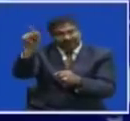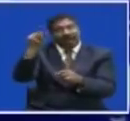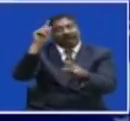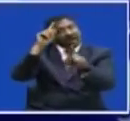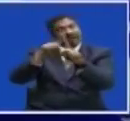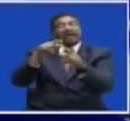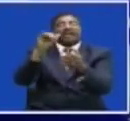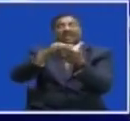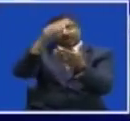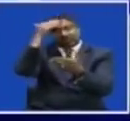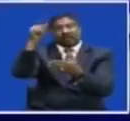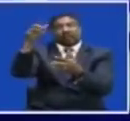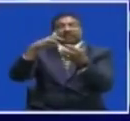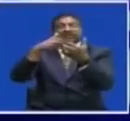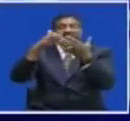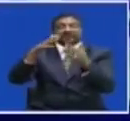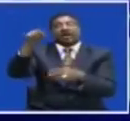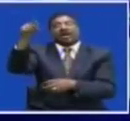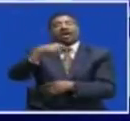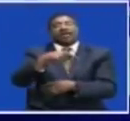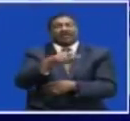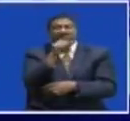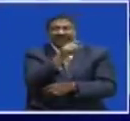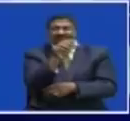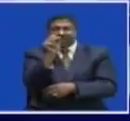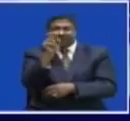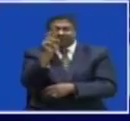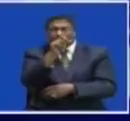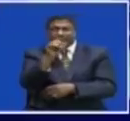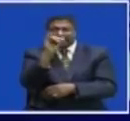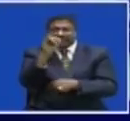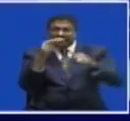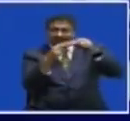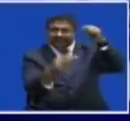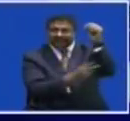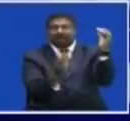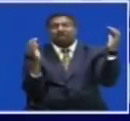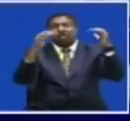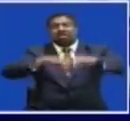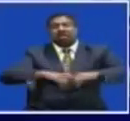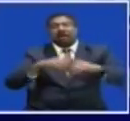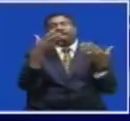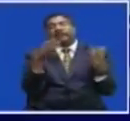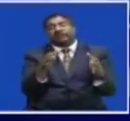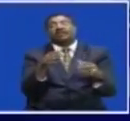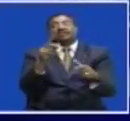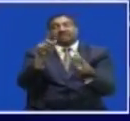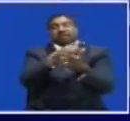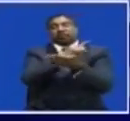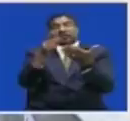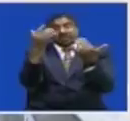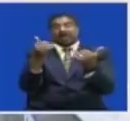country And Mr. Chitotela said the Musuzi Bridge that collapsed in Lundazi is expected to be opened next week